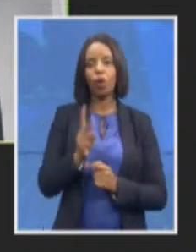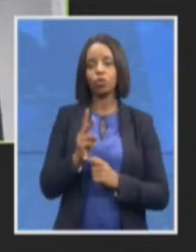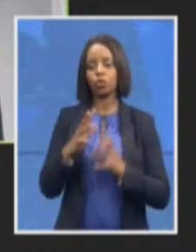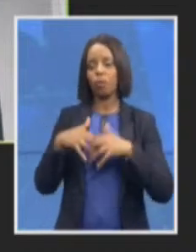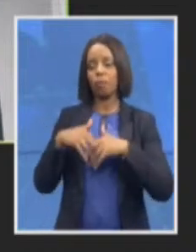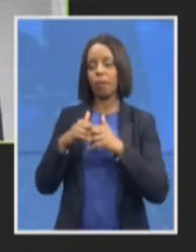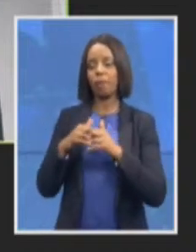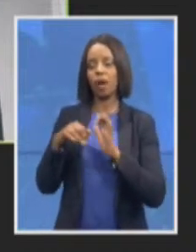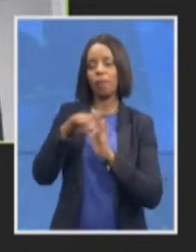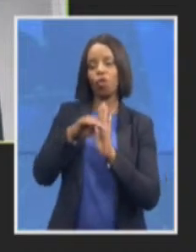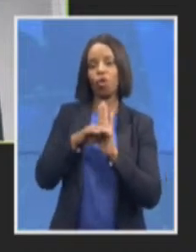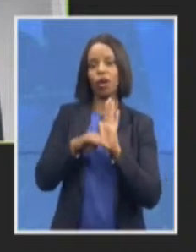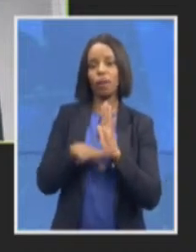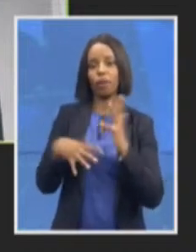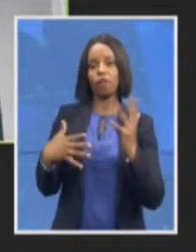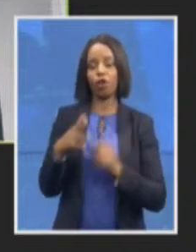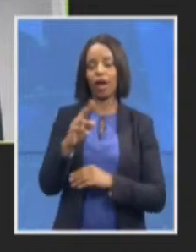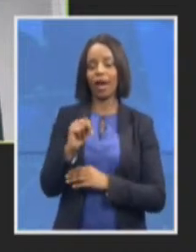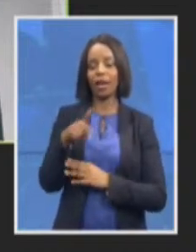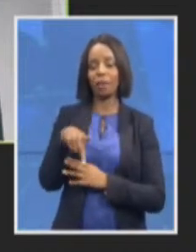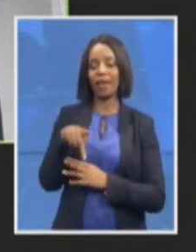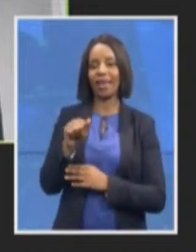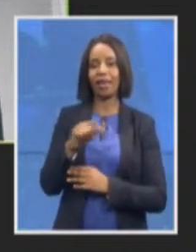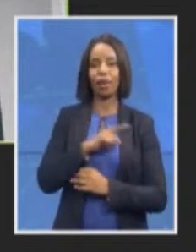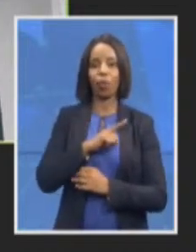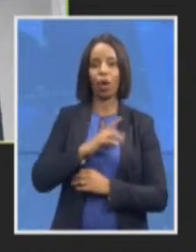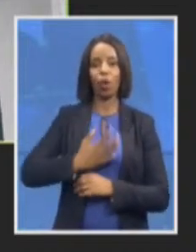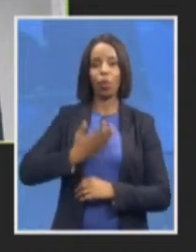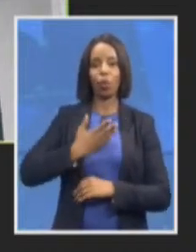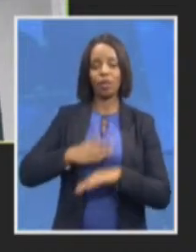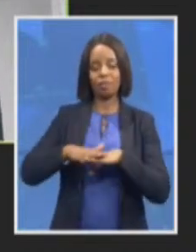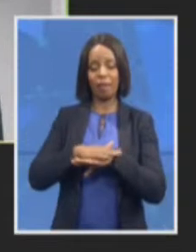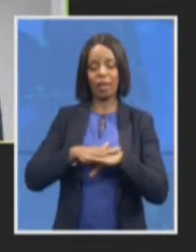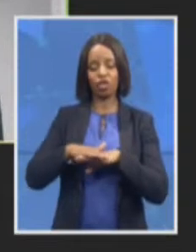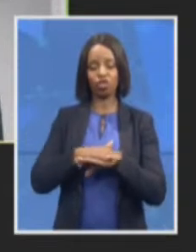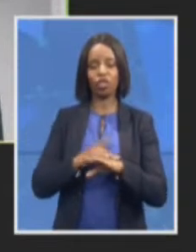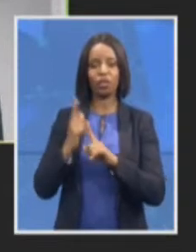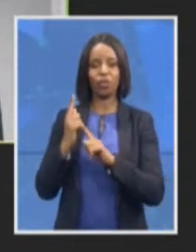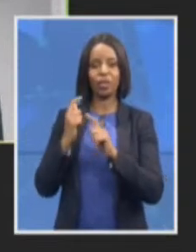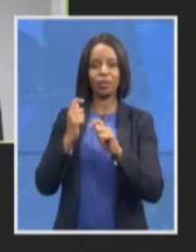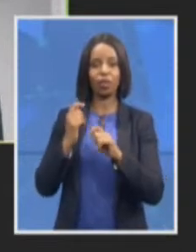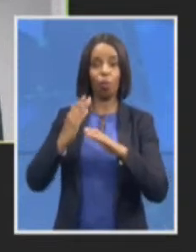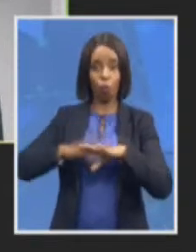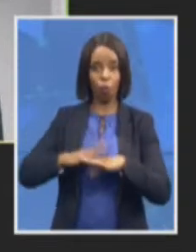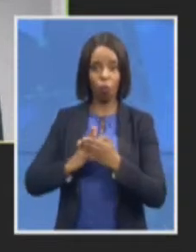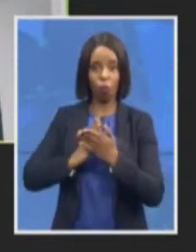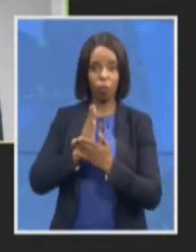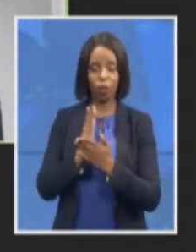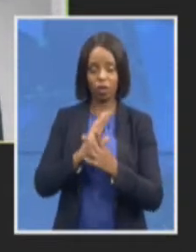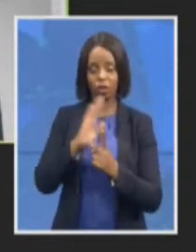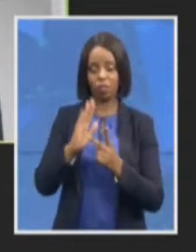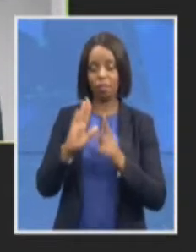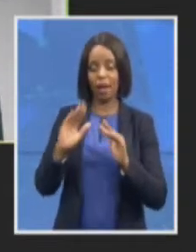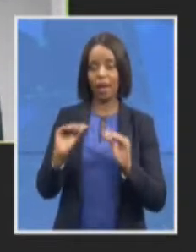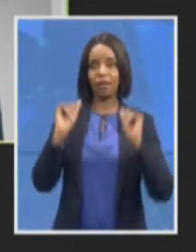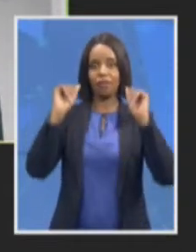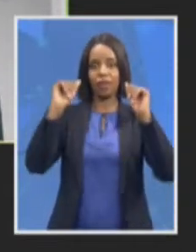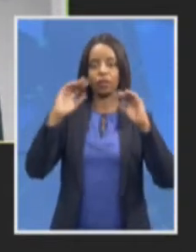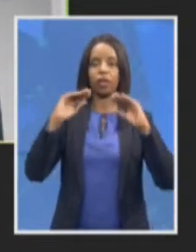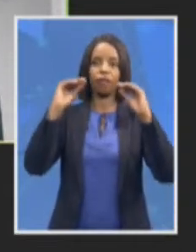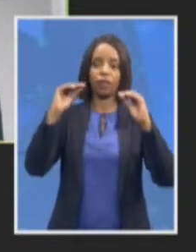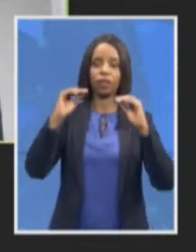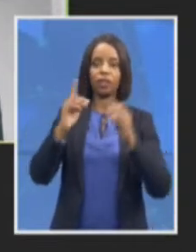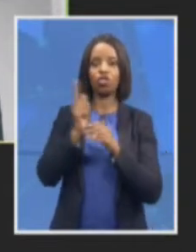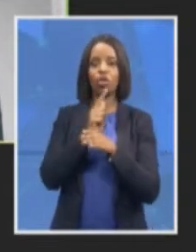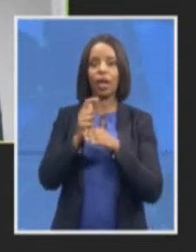from the aspirants but also looking at advanced specialized training in a whole range of areas COVID has affected our plans